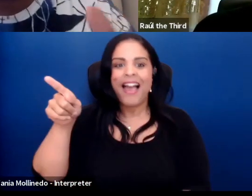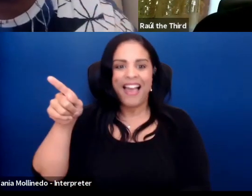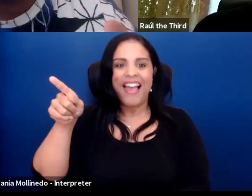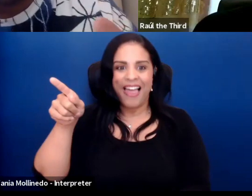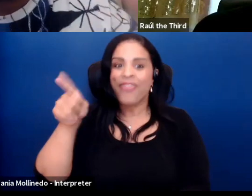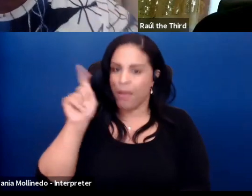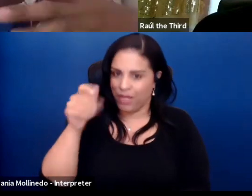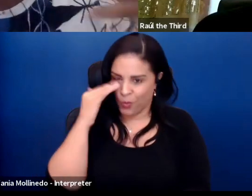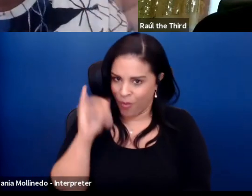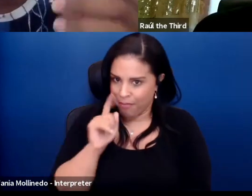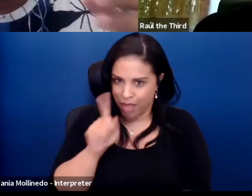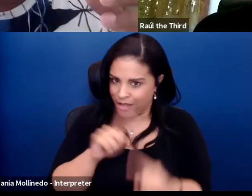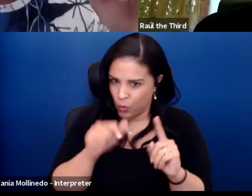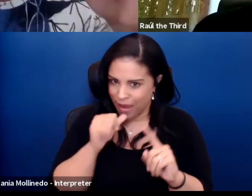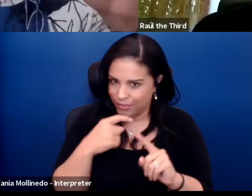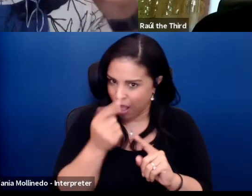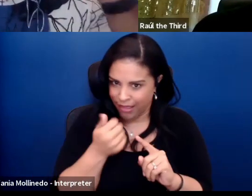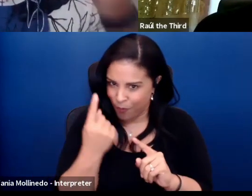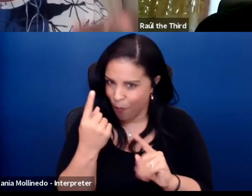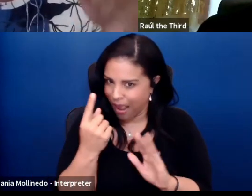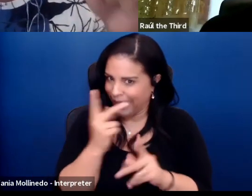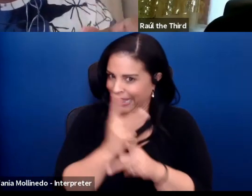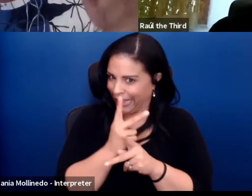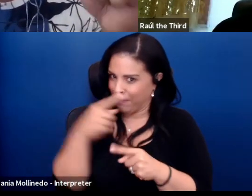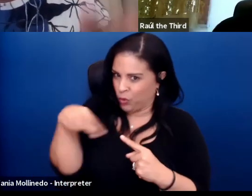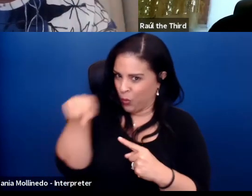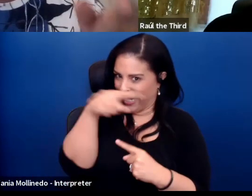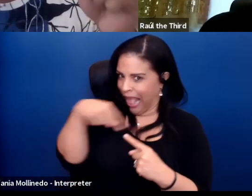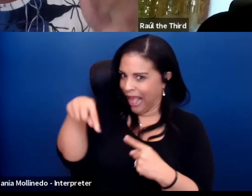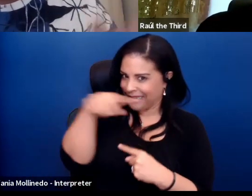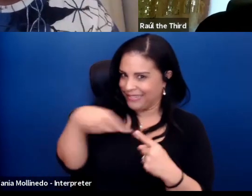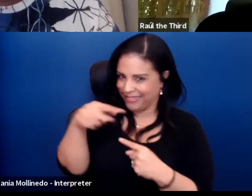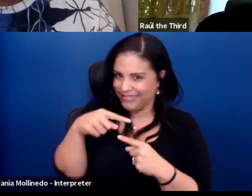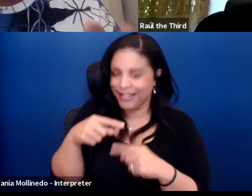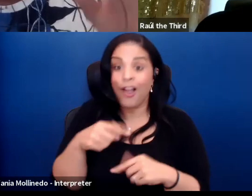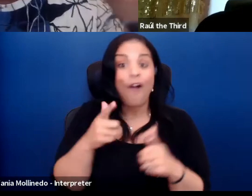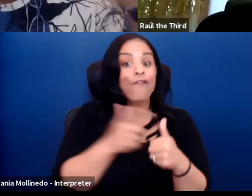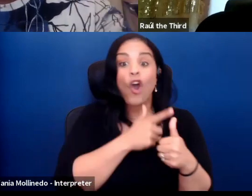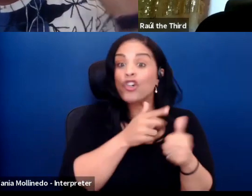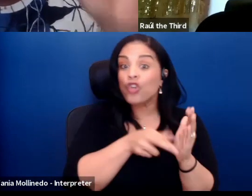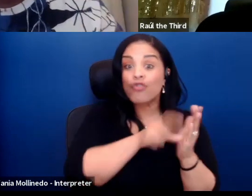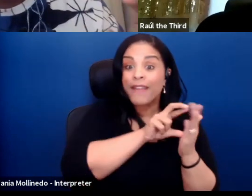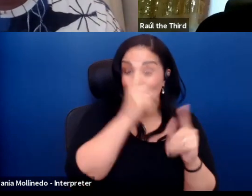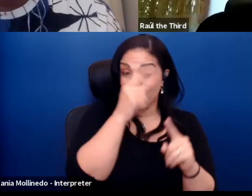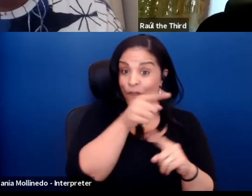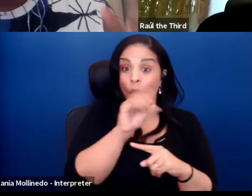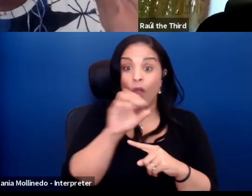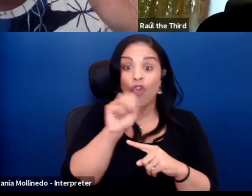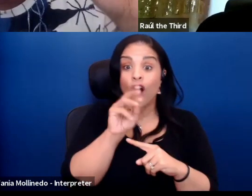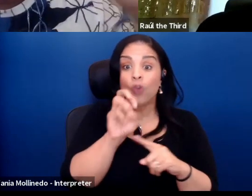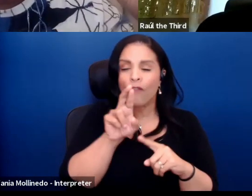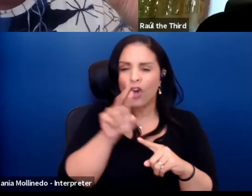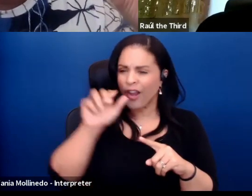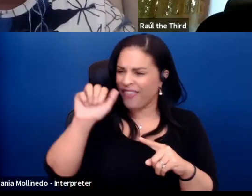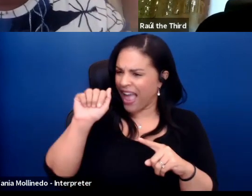know this but don't tell anybody keep this between us the first review I got for the crossover was the Amazon